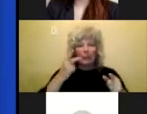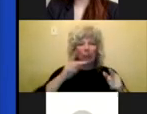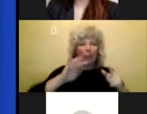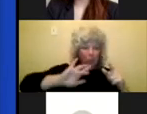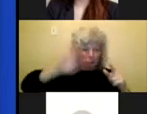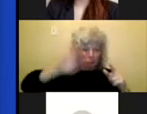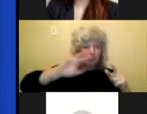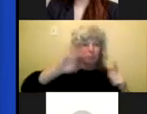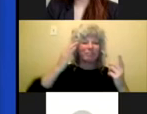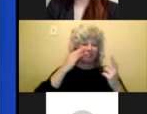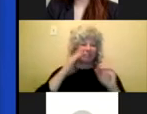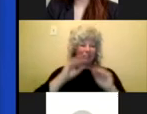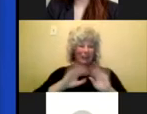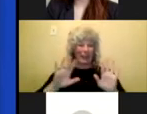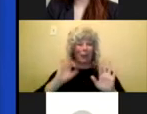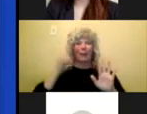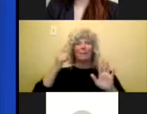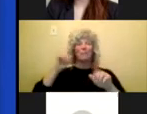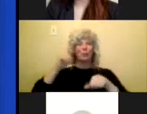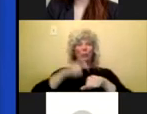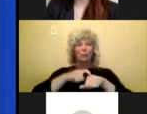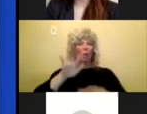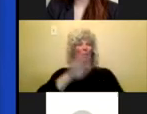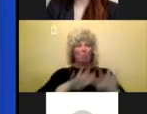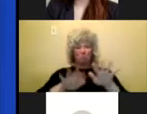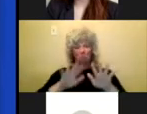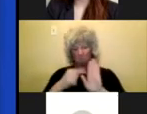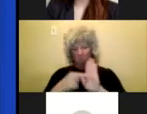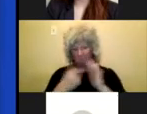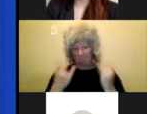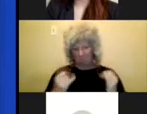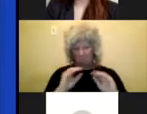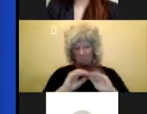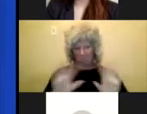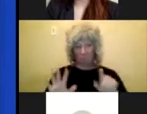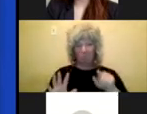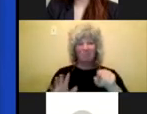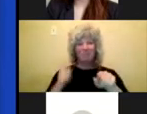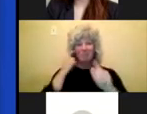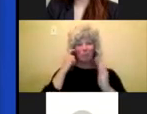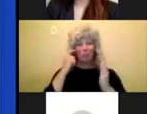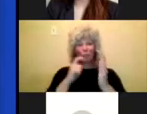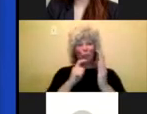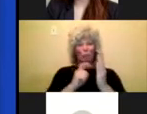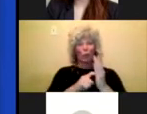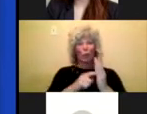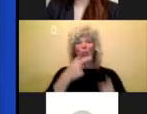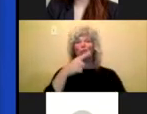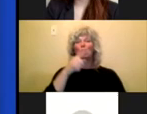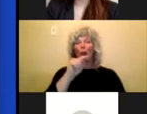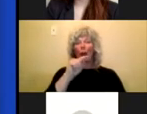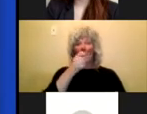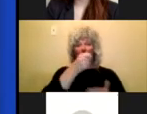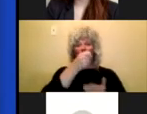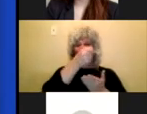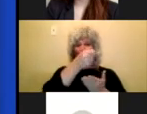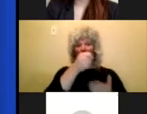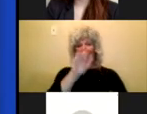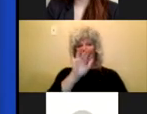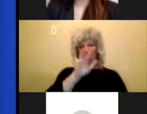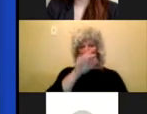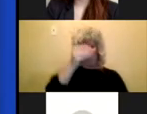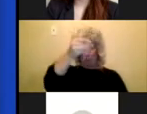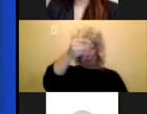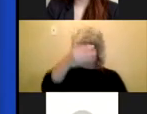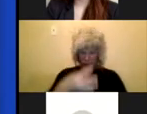first time. So if you look at the top here, these are all the grants available. And if you go to Indigenous artists,